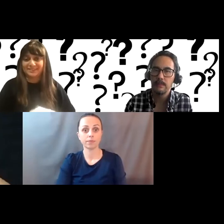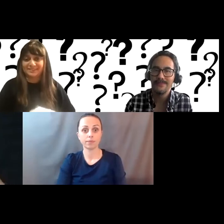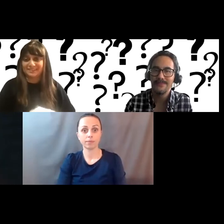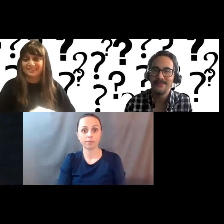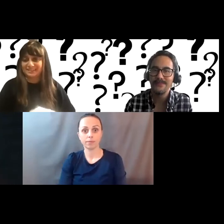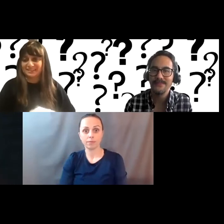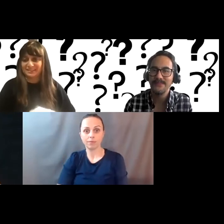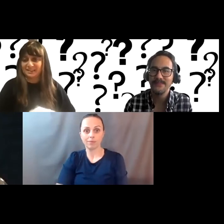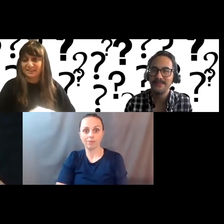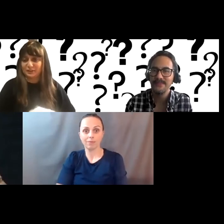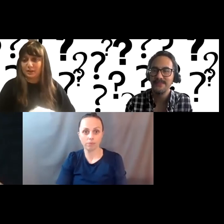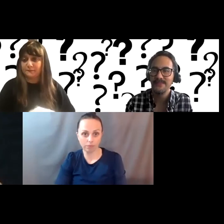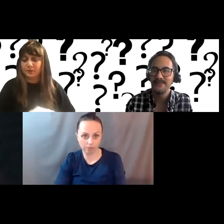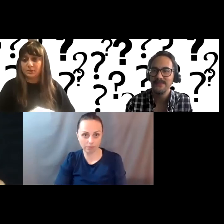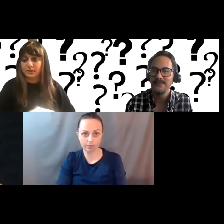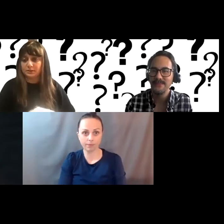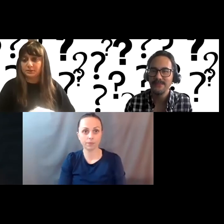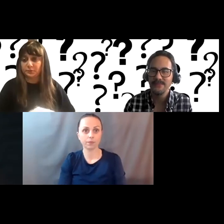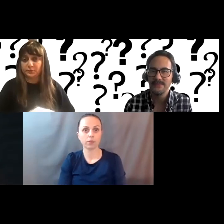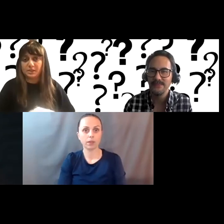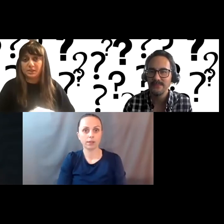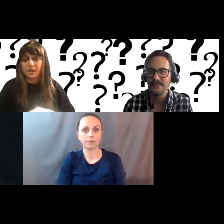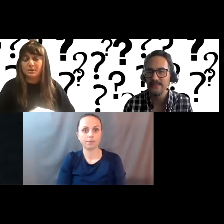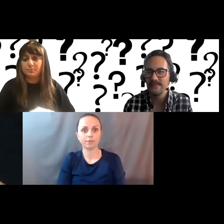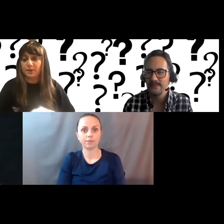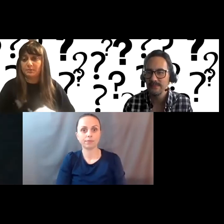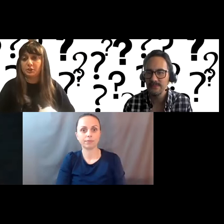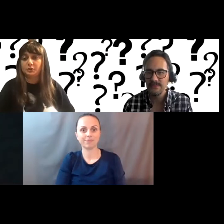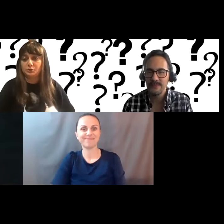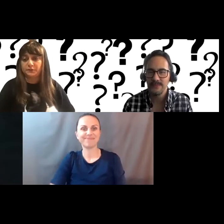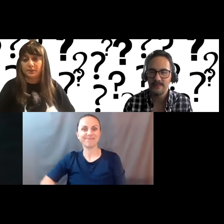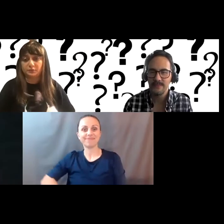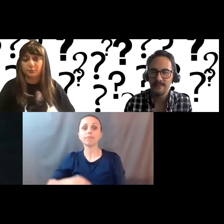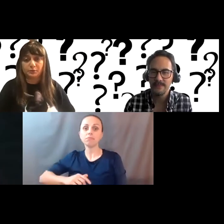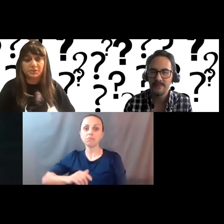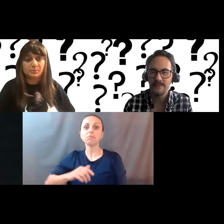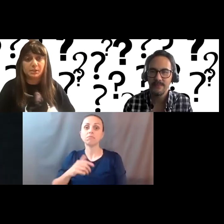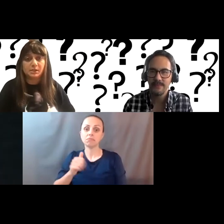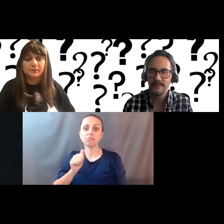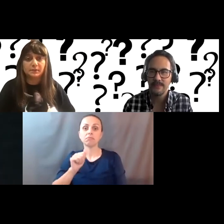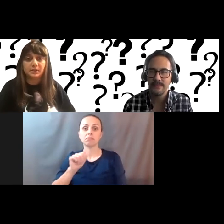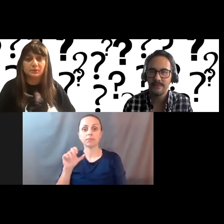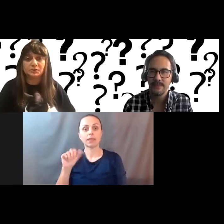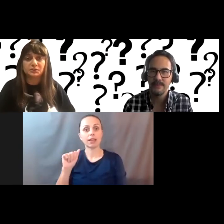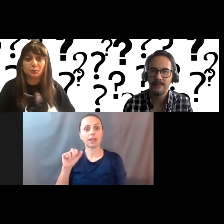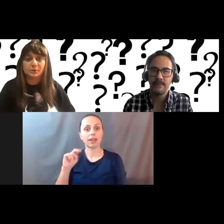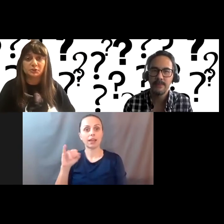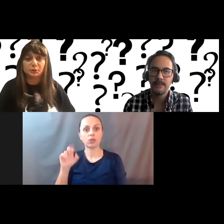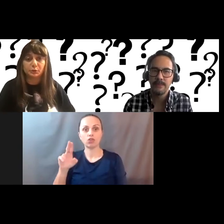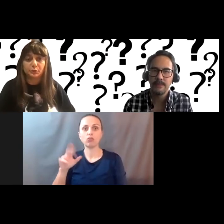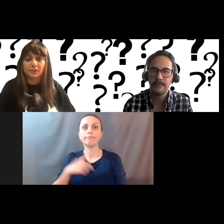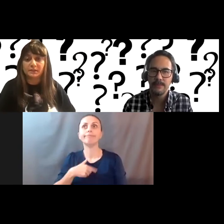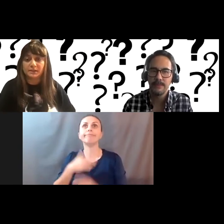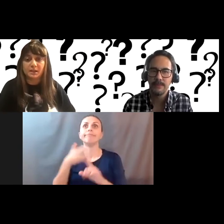question there? Yeah, I feel like, so for me, I'm a, I'm a huge fan of prototyping. I feel like there's so